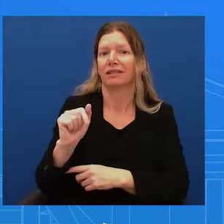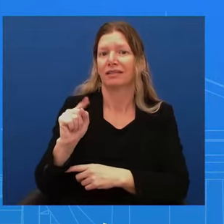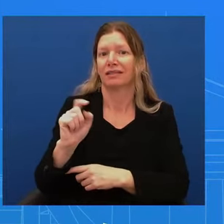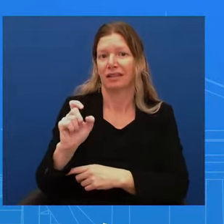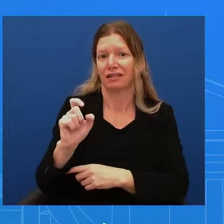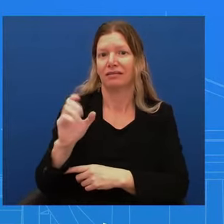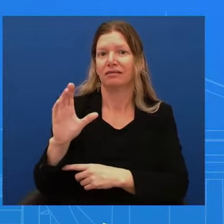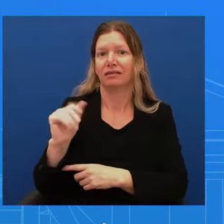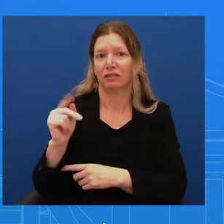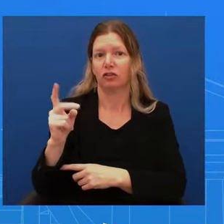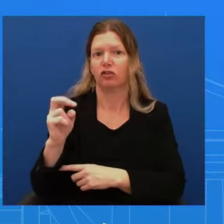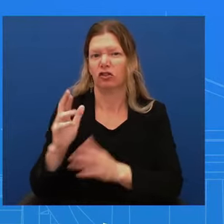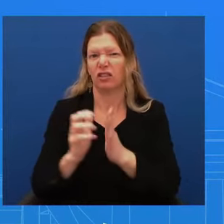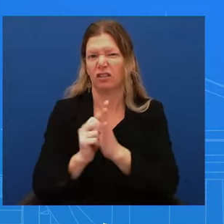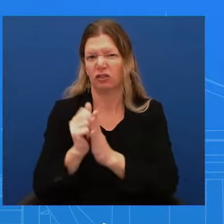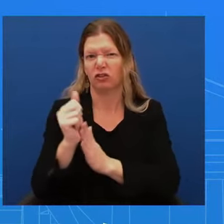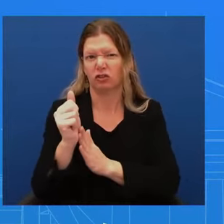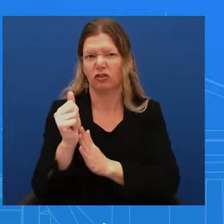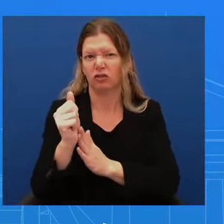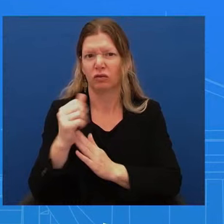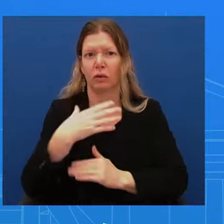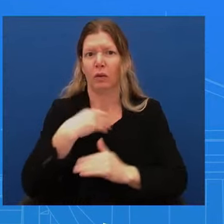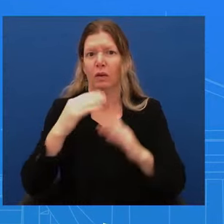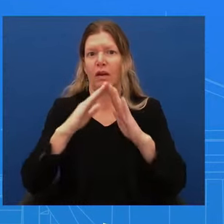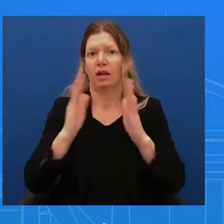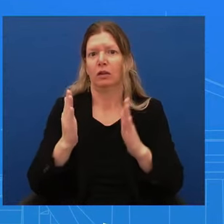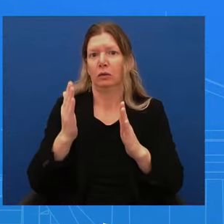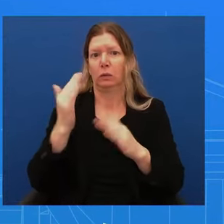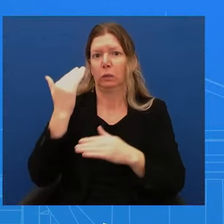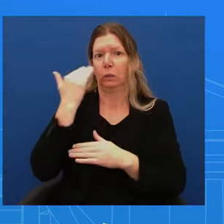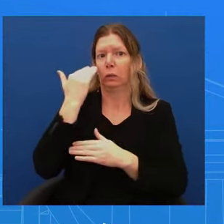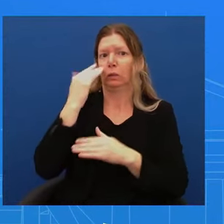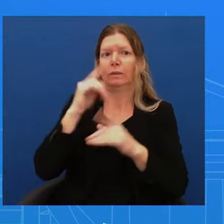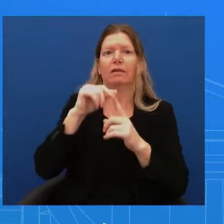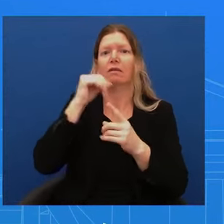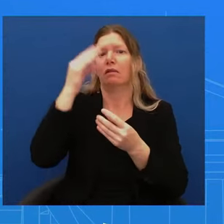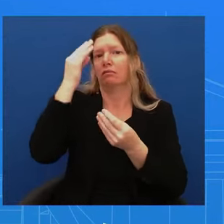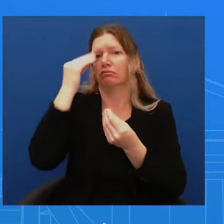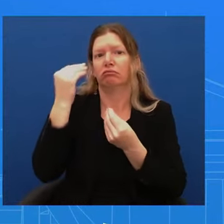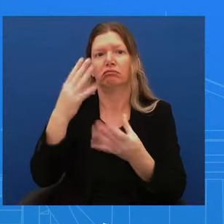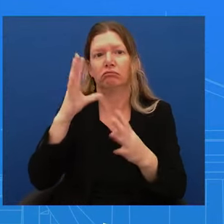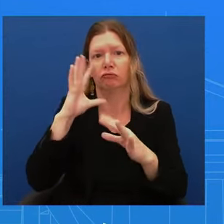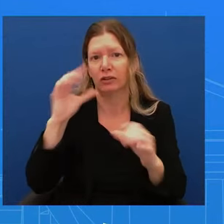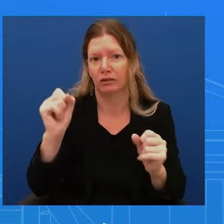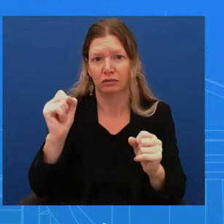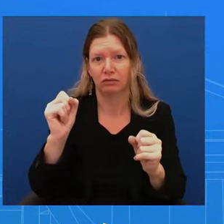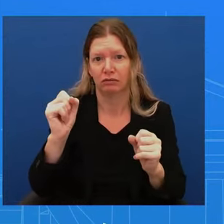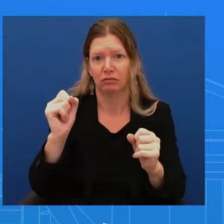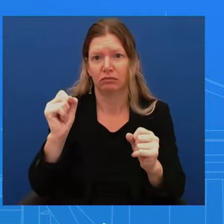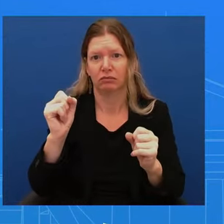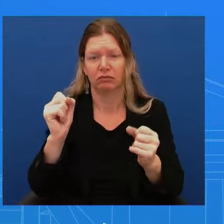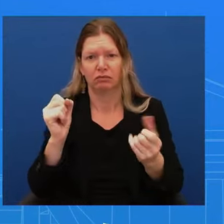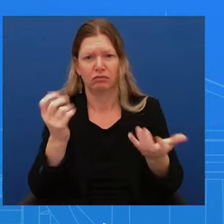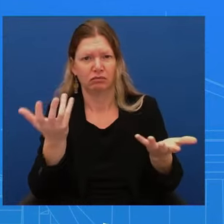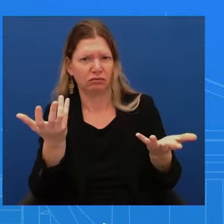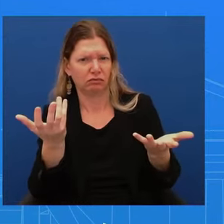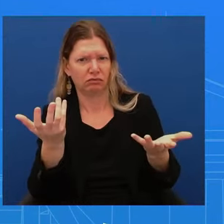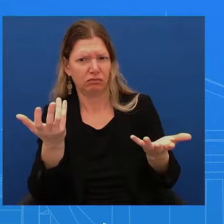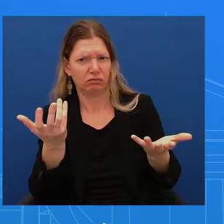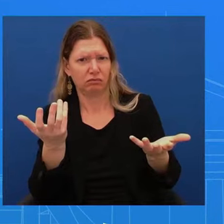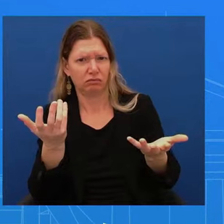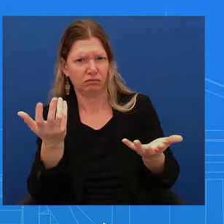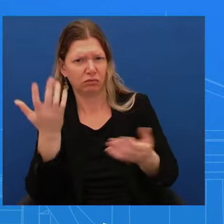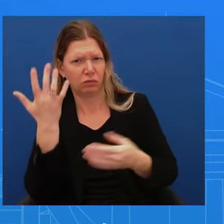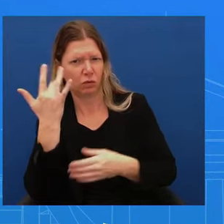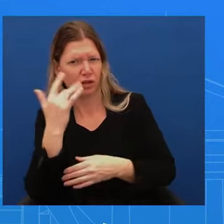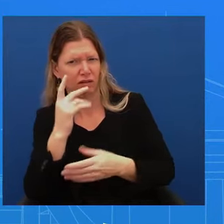or because Secretary Austin chose not to share that with the President? Nobody at the White House knew that Secretary